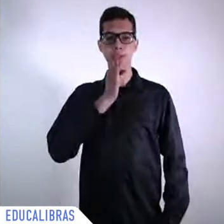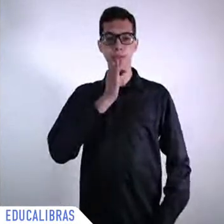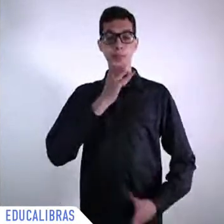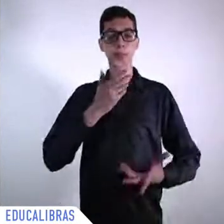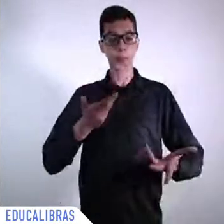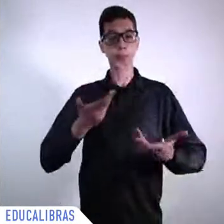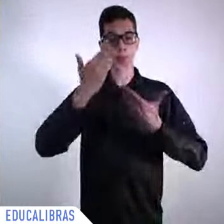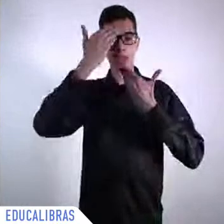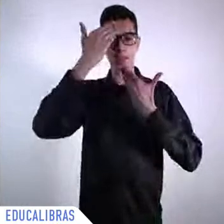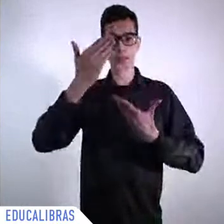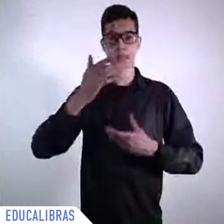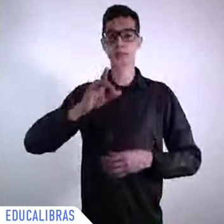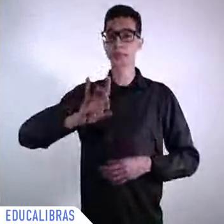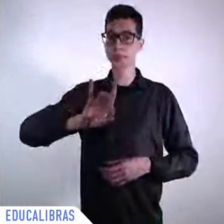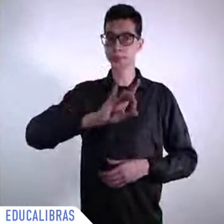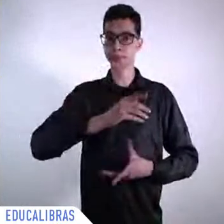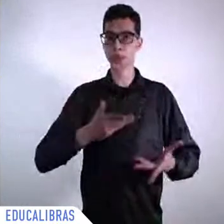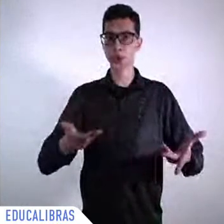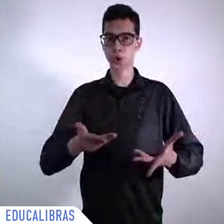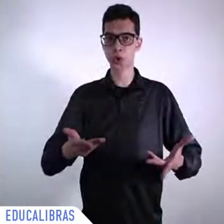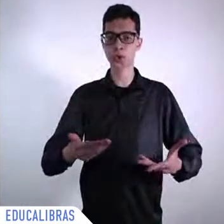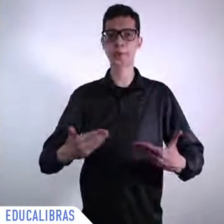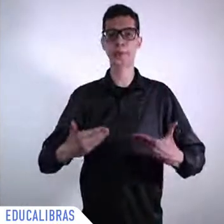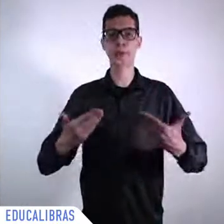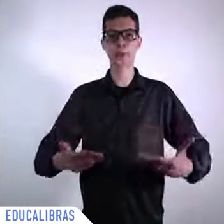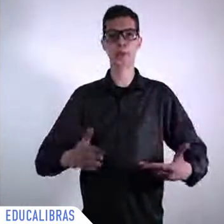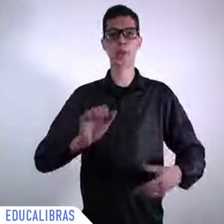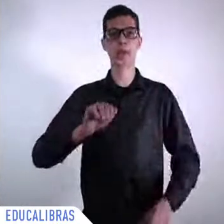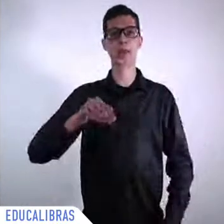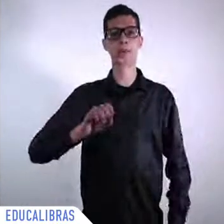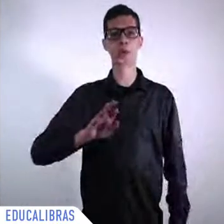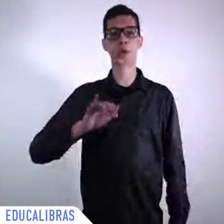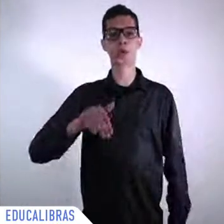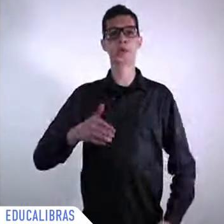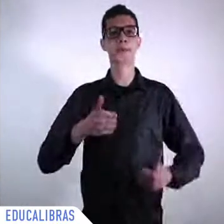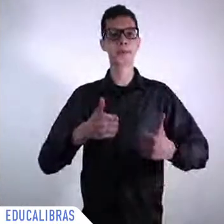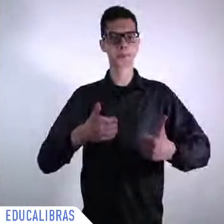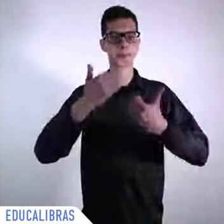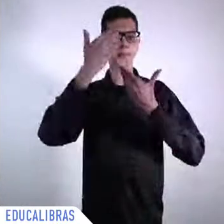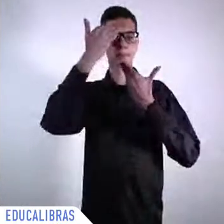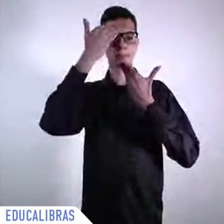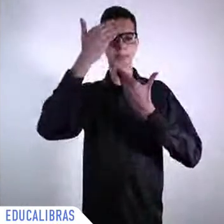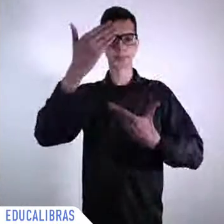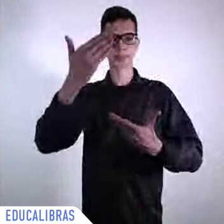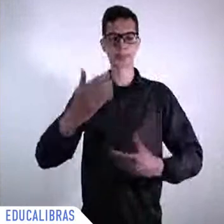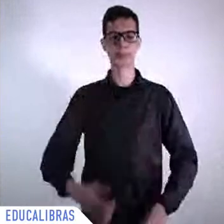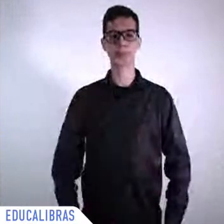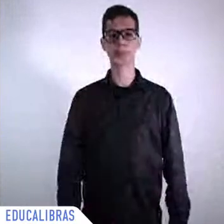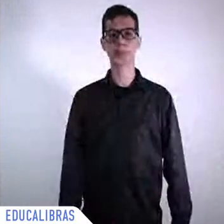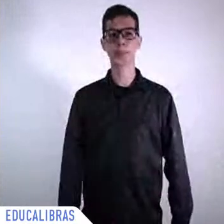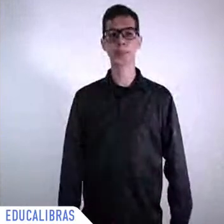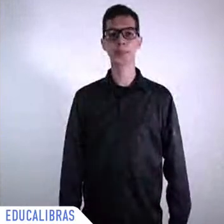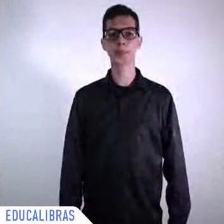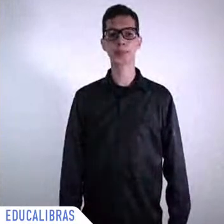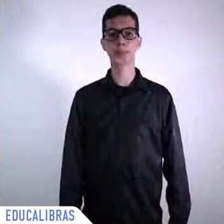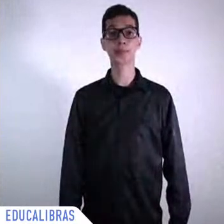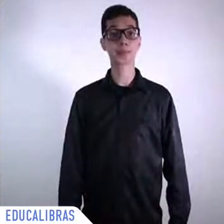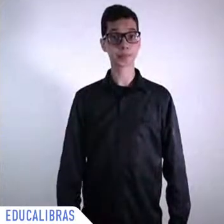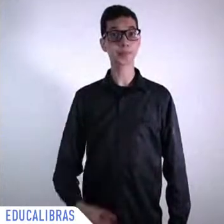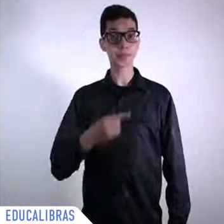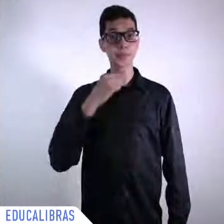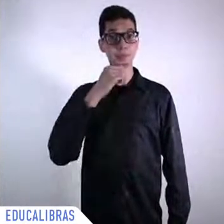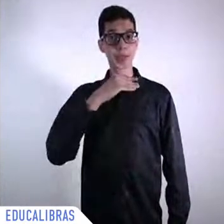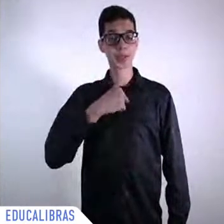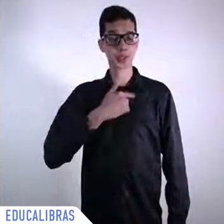well thank you very much and I was of course very glad to listen to the two speakers and of course particularly to Irina and all the